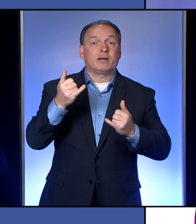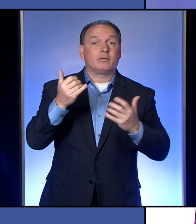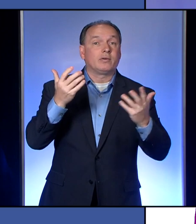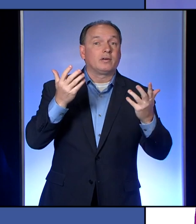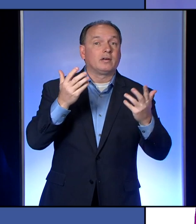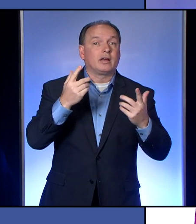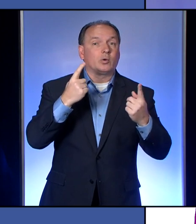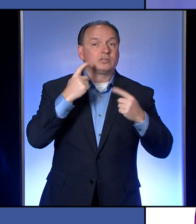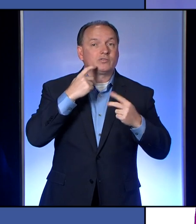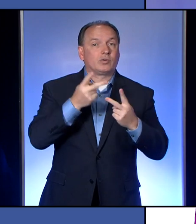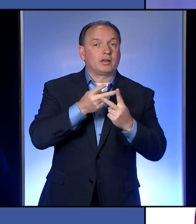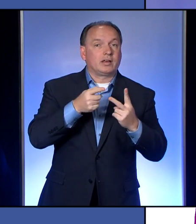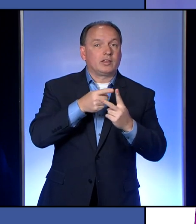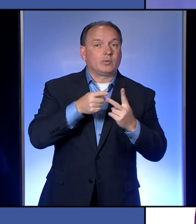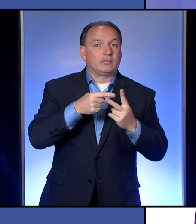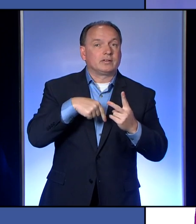us?